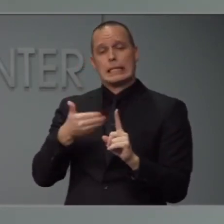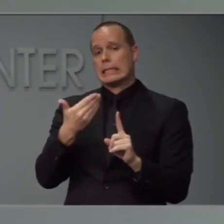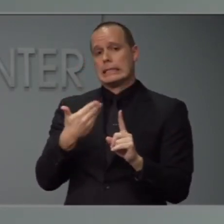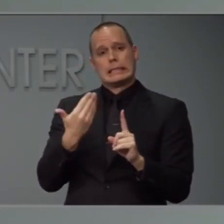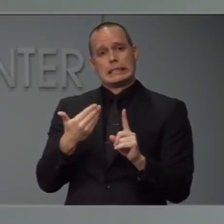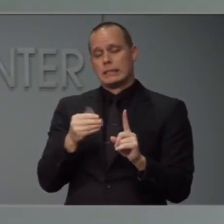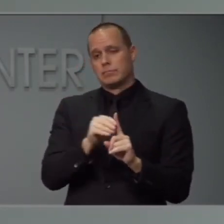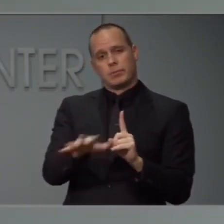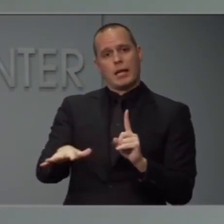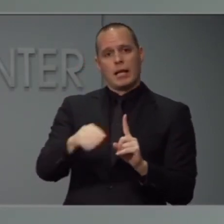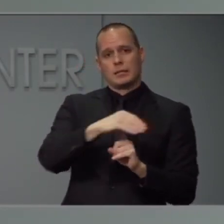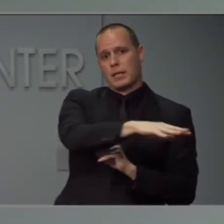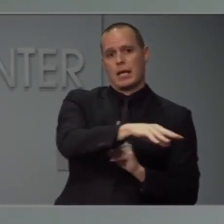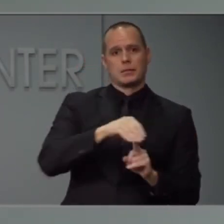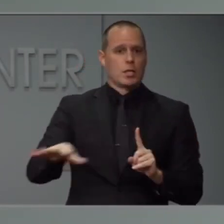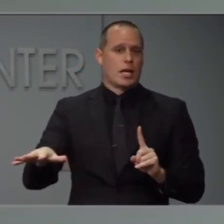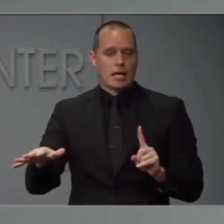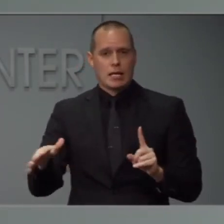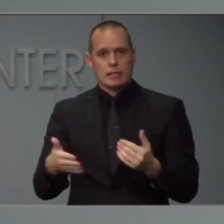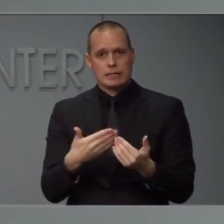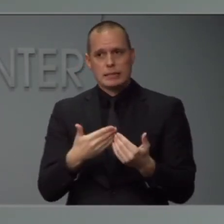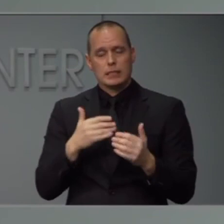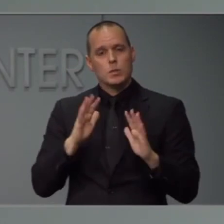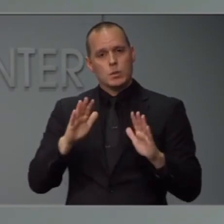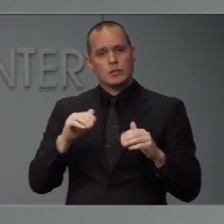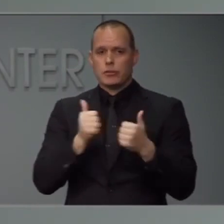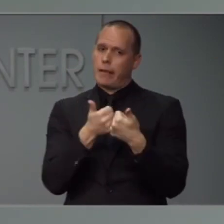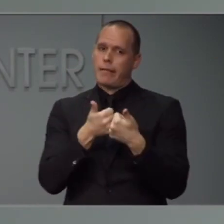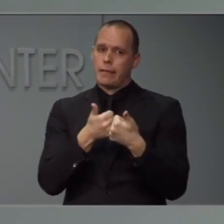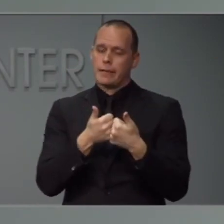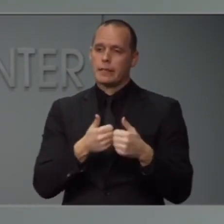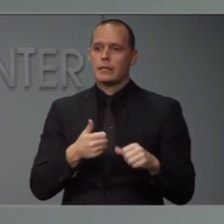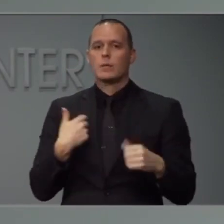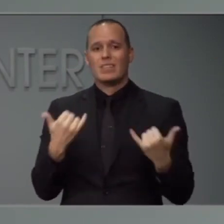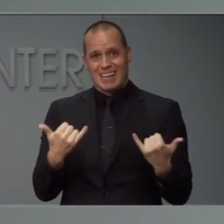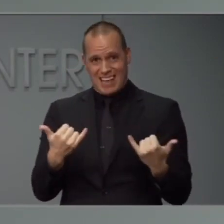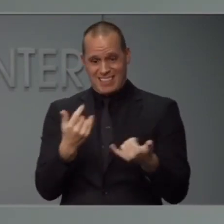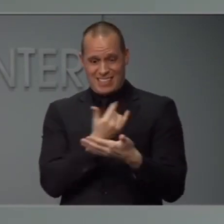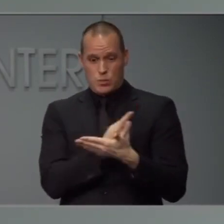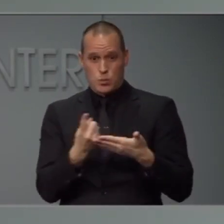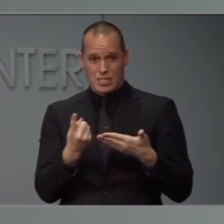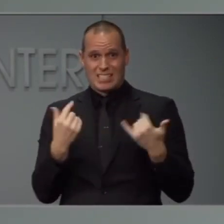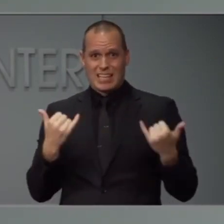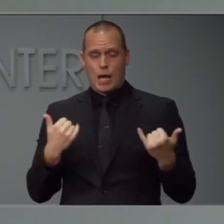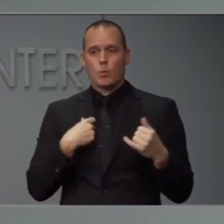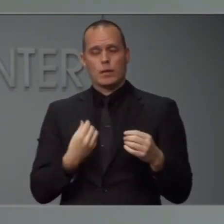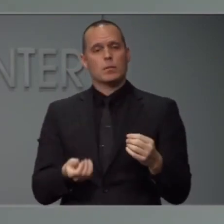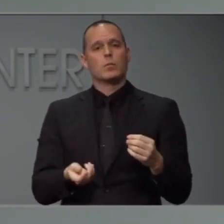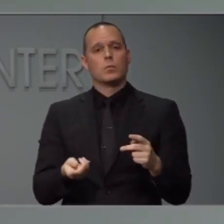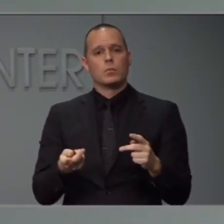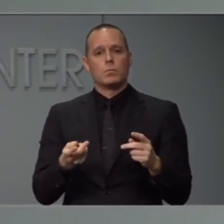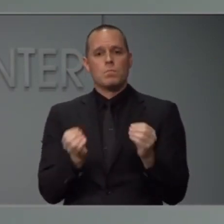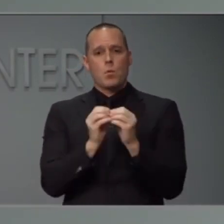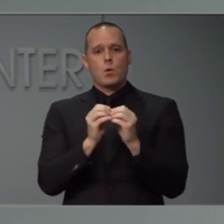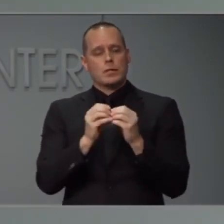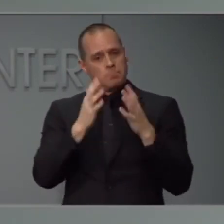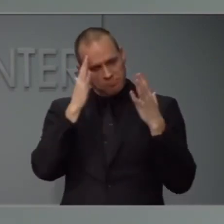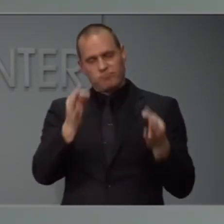very challenging. So what we are focused on this week is going even further to say how do we protect those